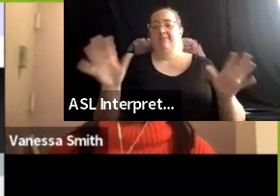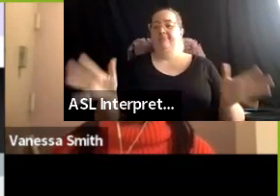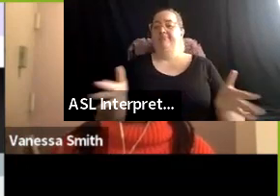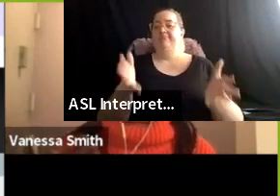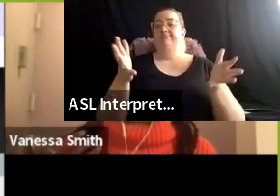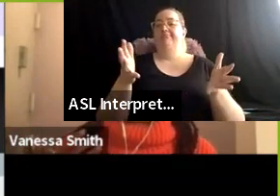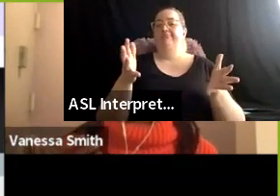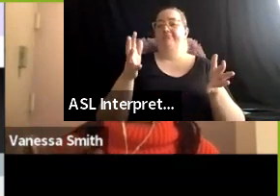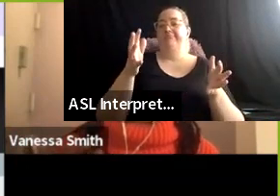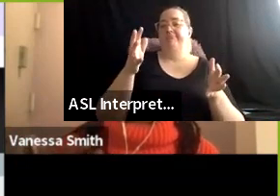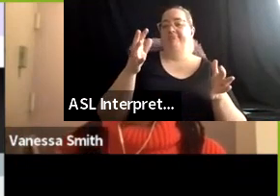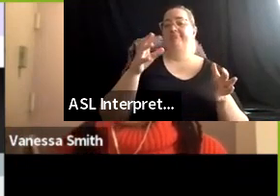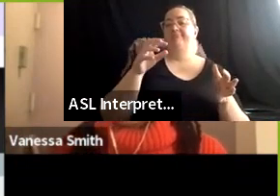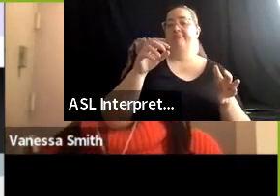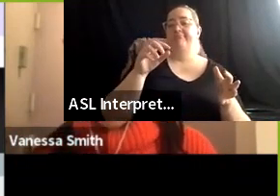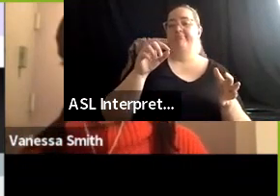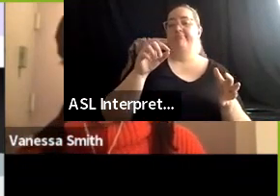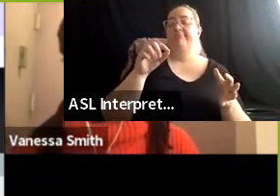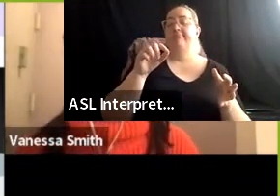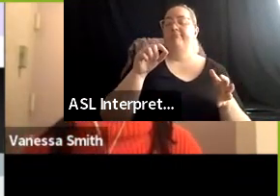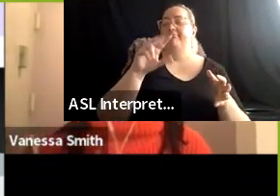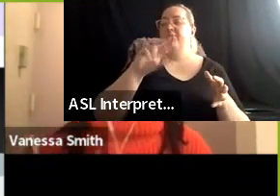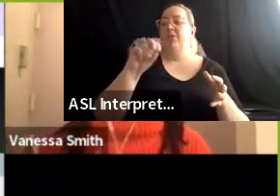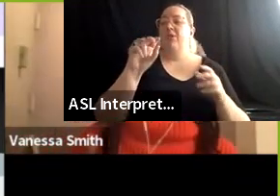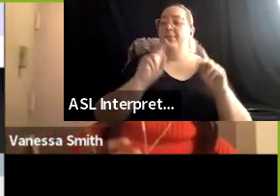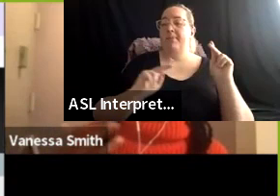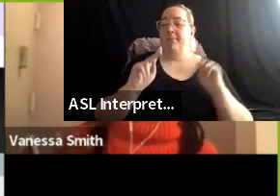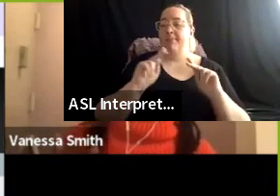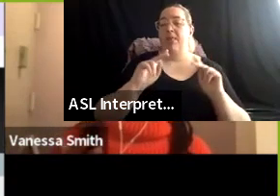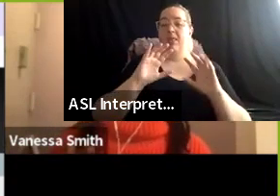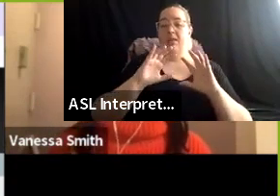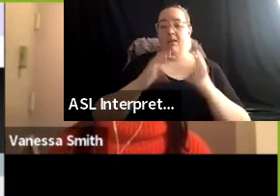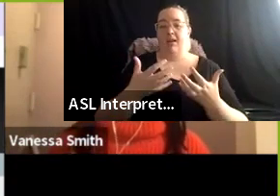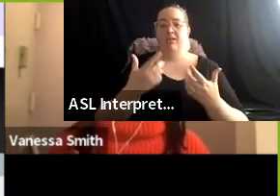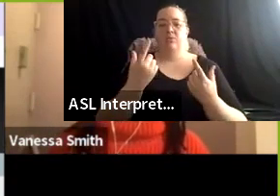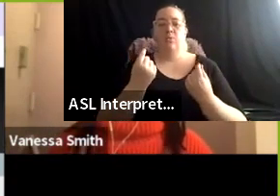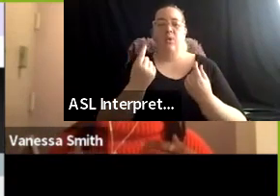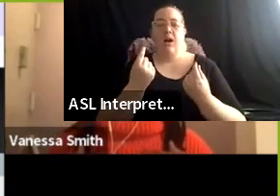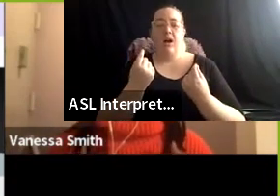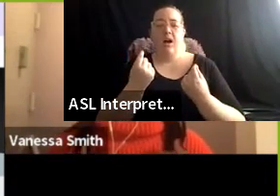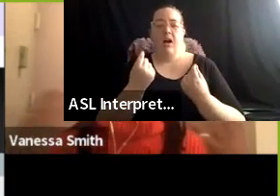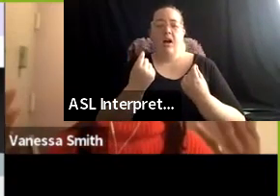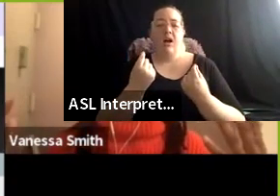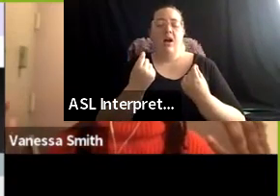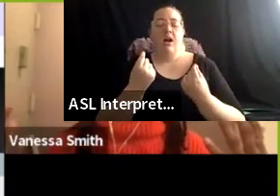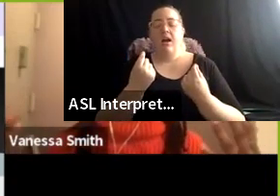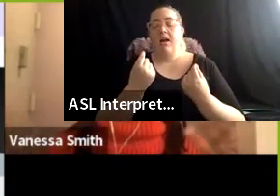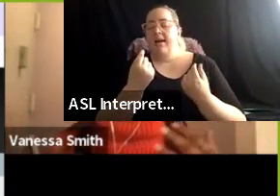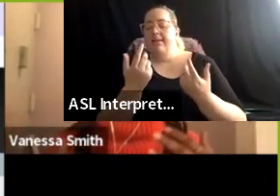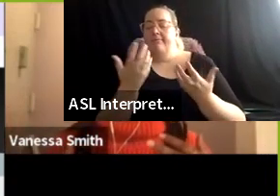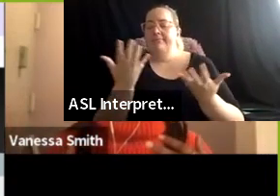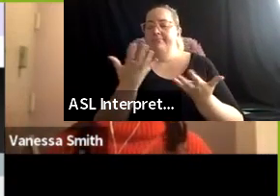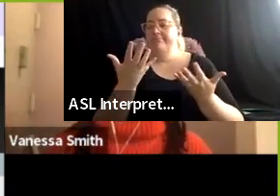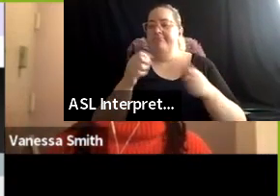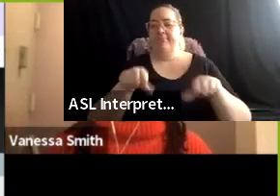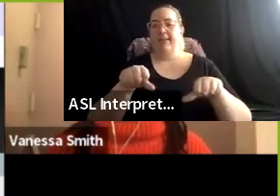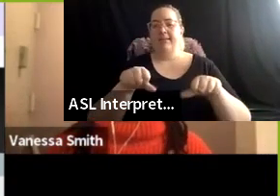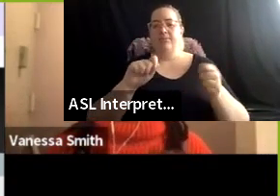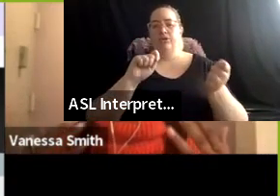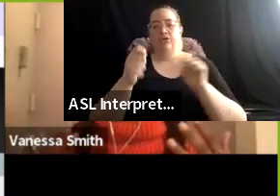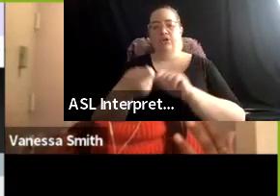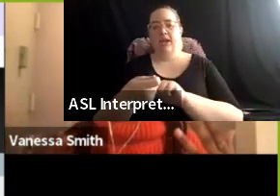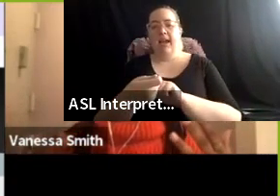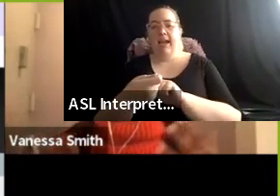uh, what kind of openings exist, um, and what further change is possible, uh, with land acknowledgements, uh,